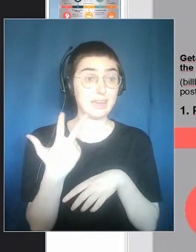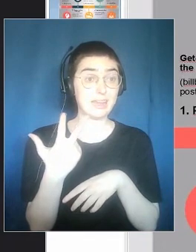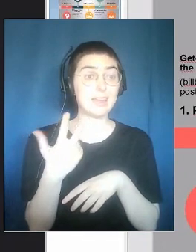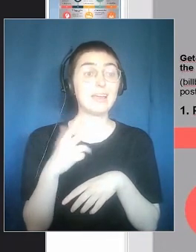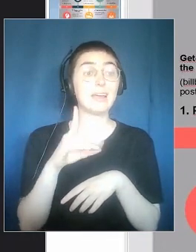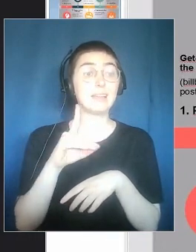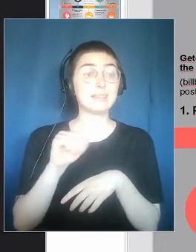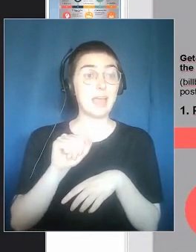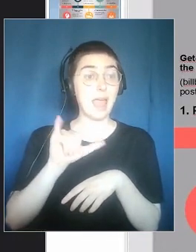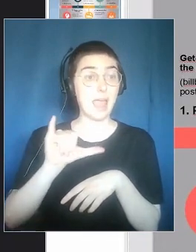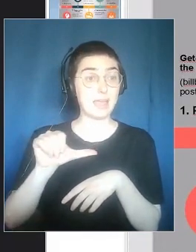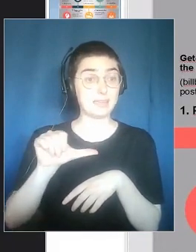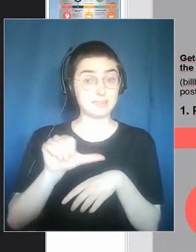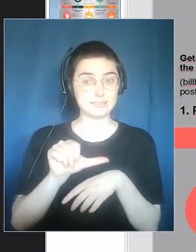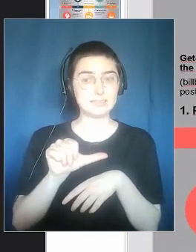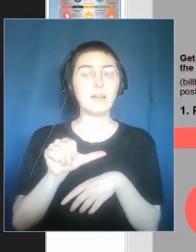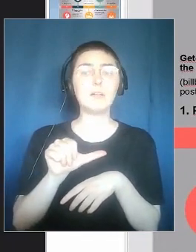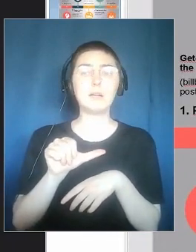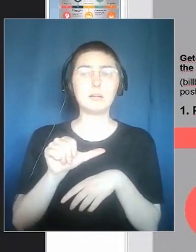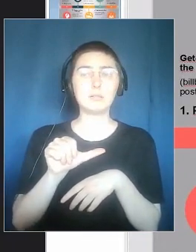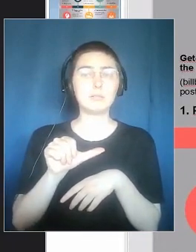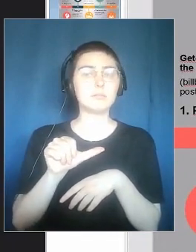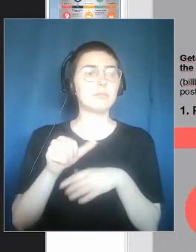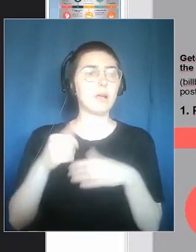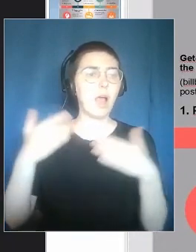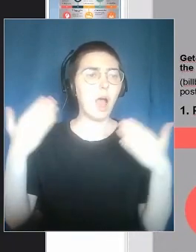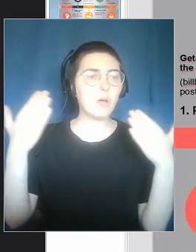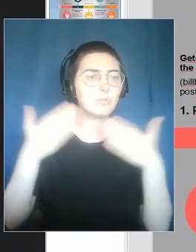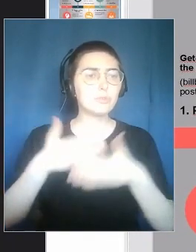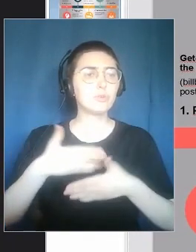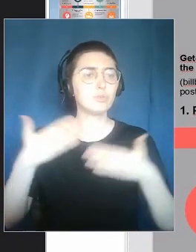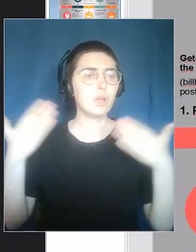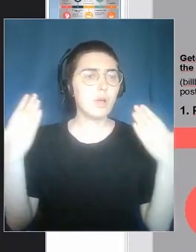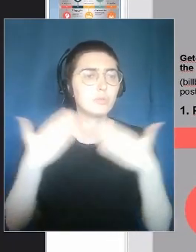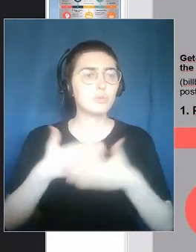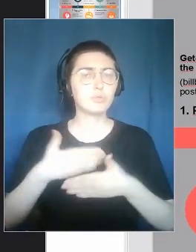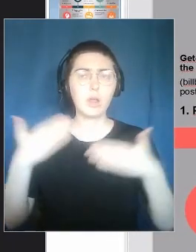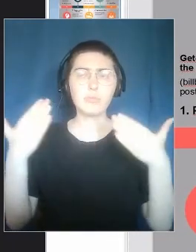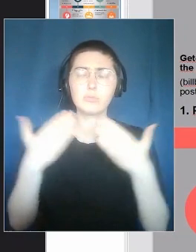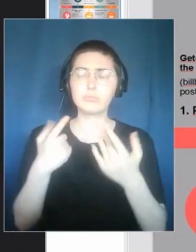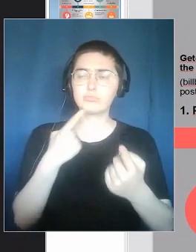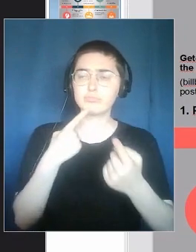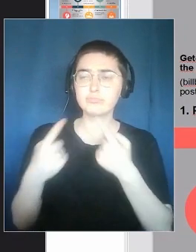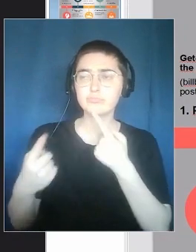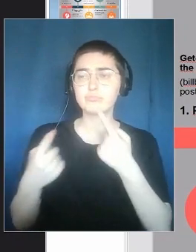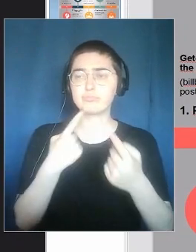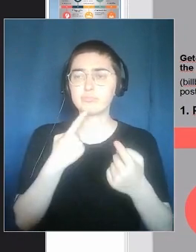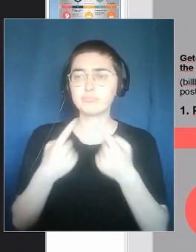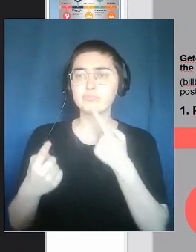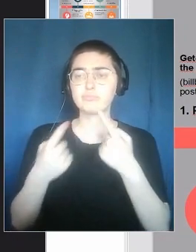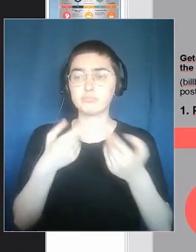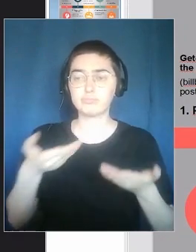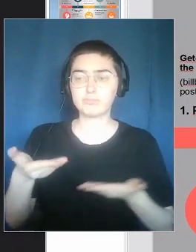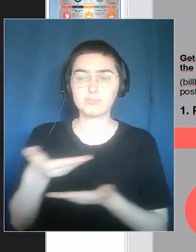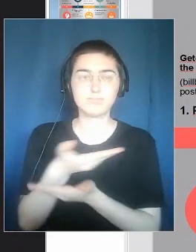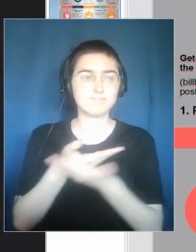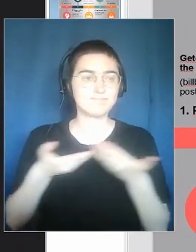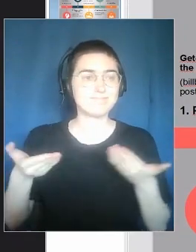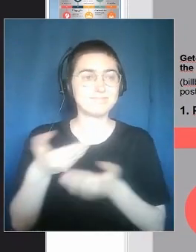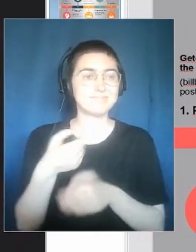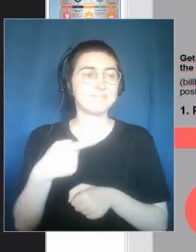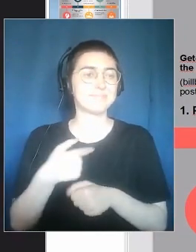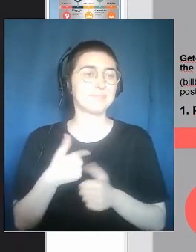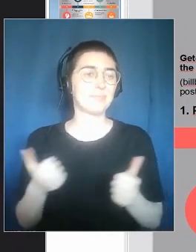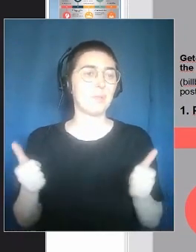days, they came to us every afternoon. And together we talked, we had a